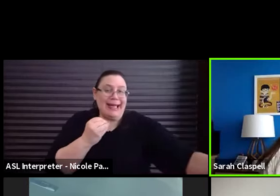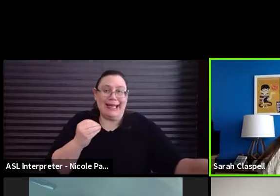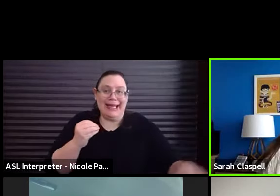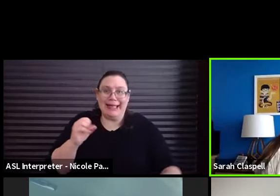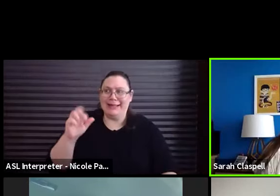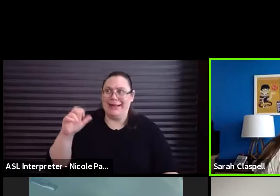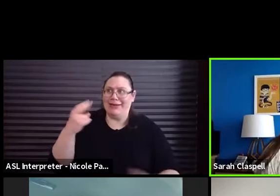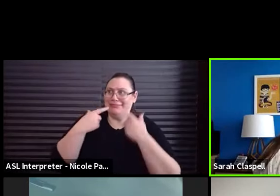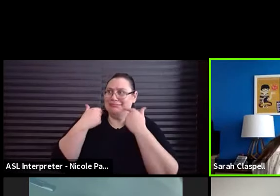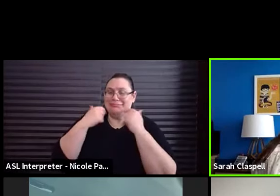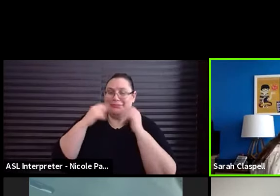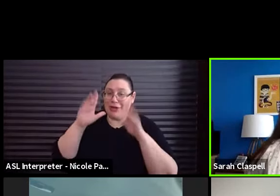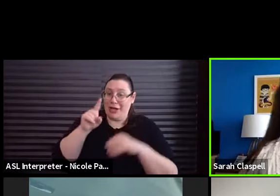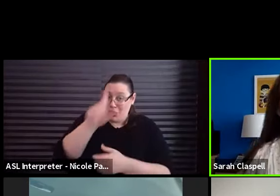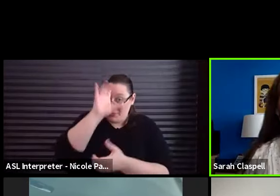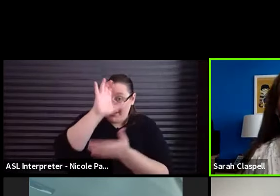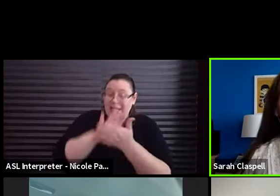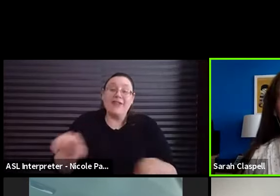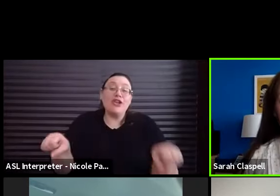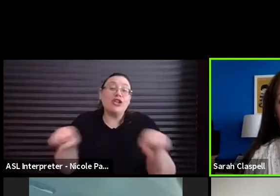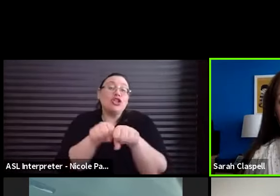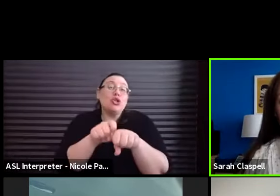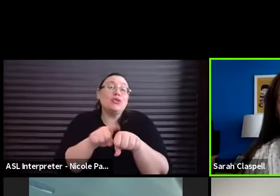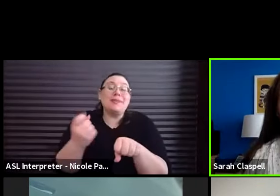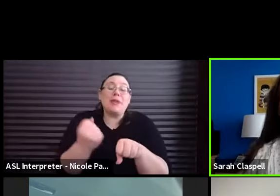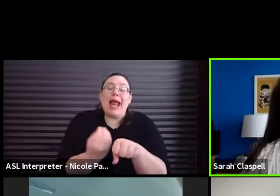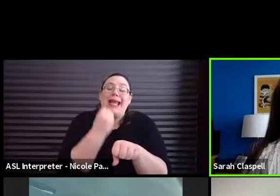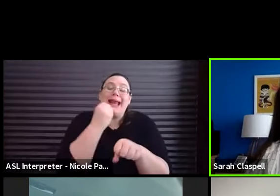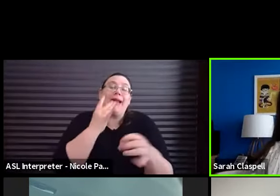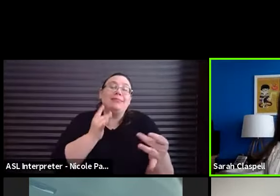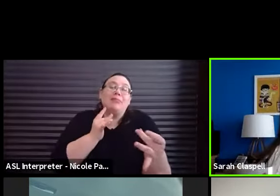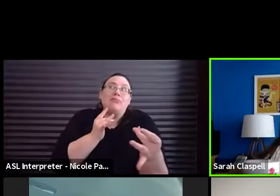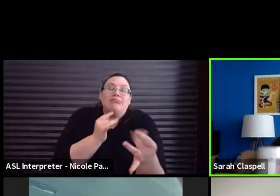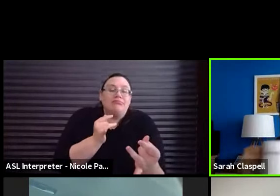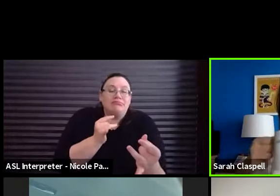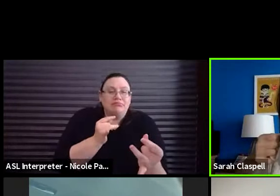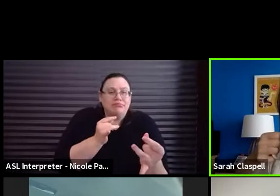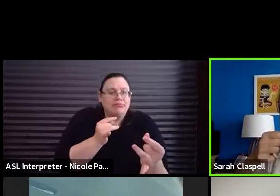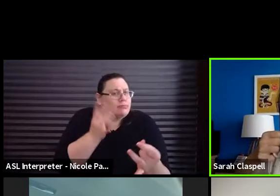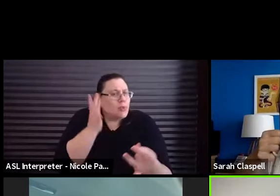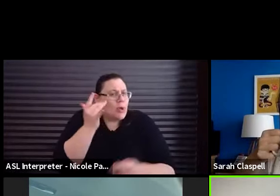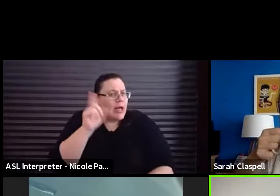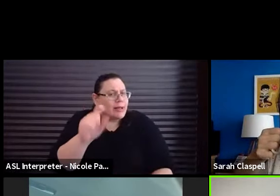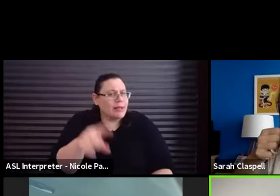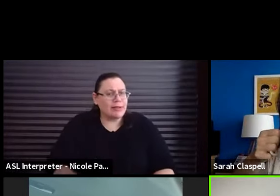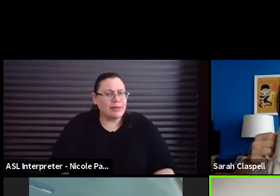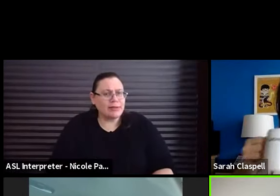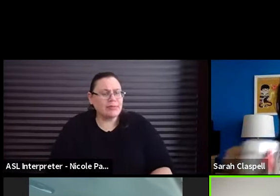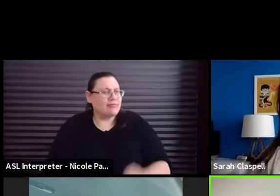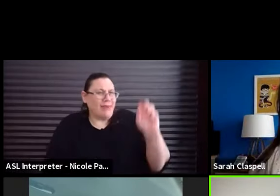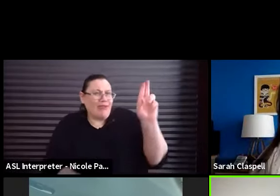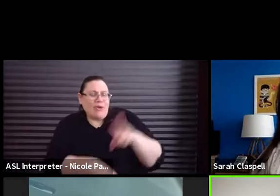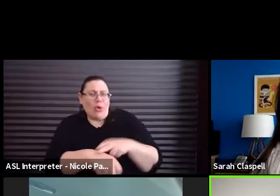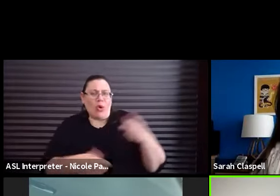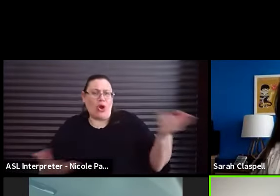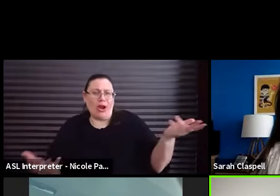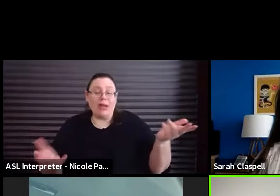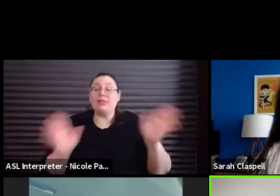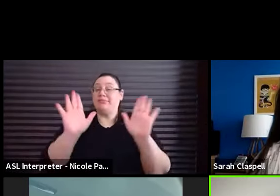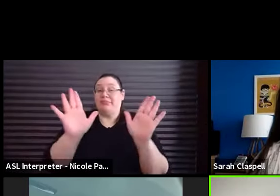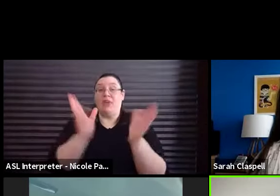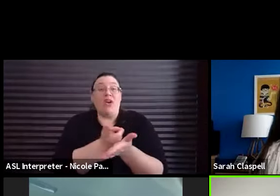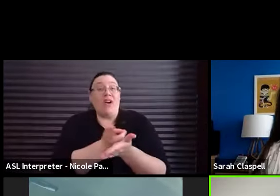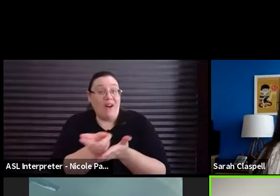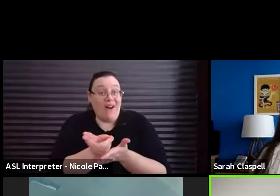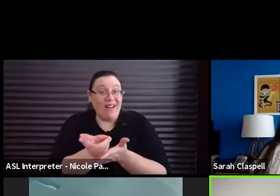Great. You believe that shoes are an edible delicacy. And, uh, tell us why. Yeah, of course. Like, I honestly think